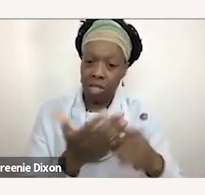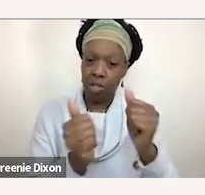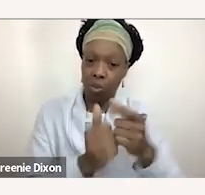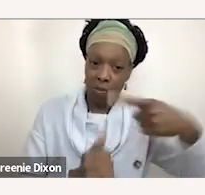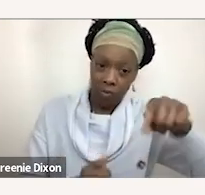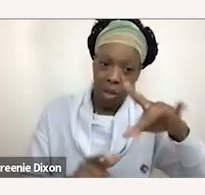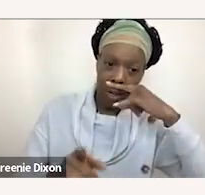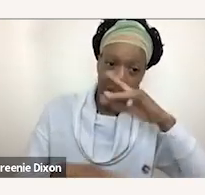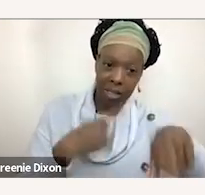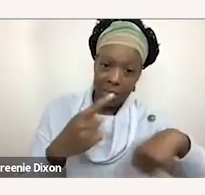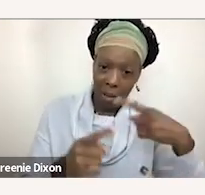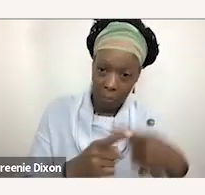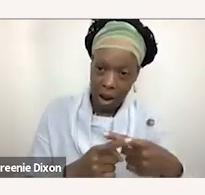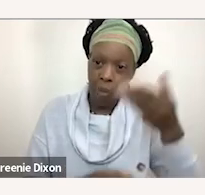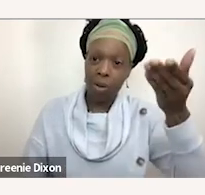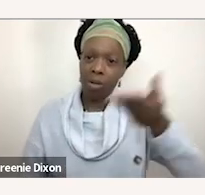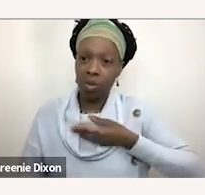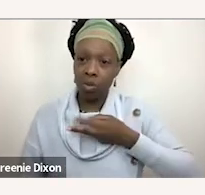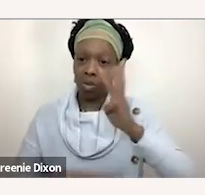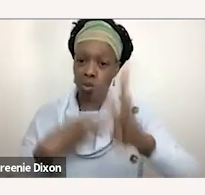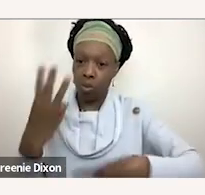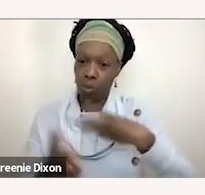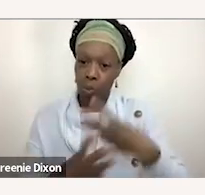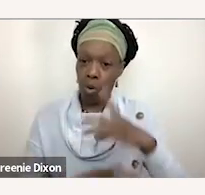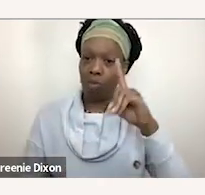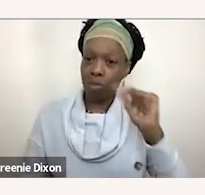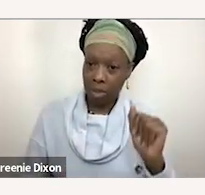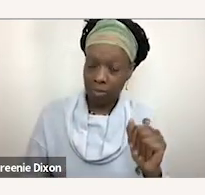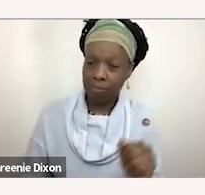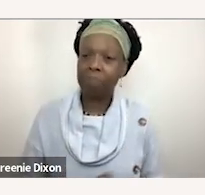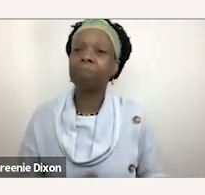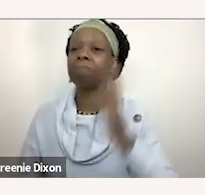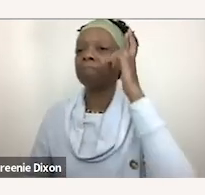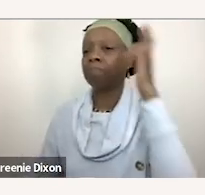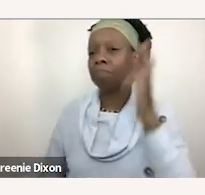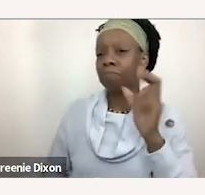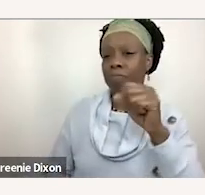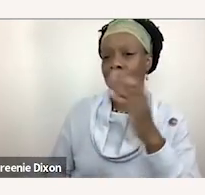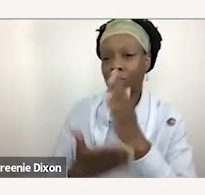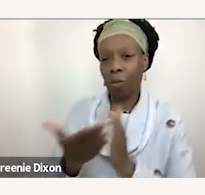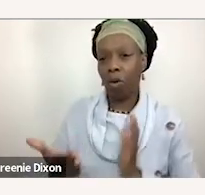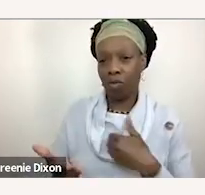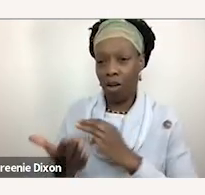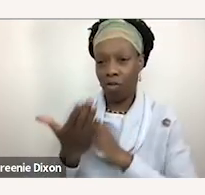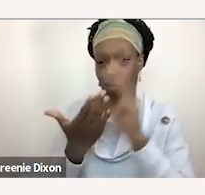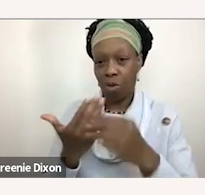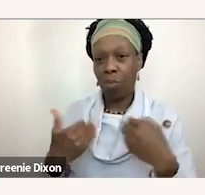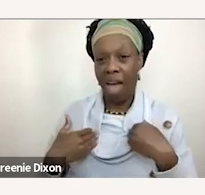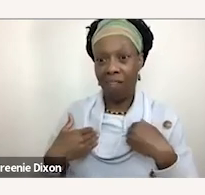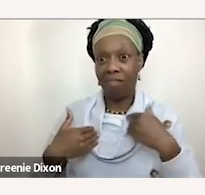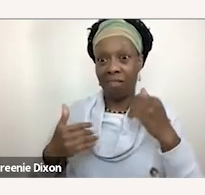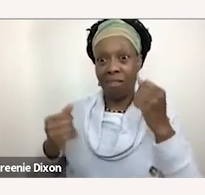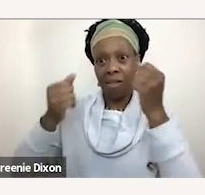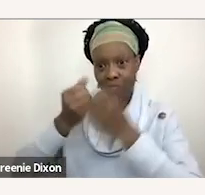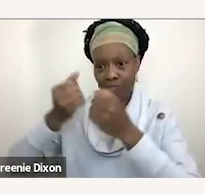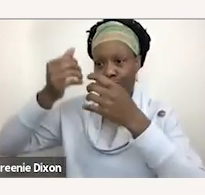disability yeah as part of the the curriculum obviously we have a robust resource list and that